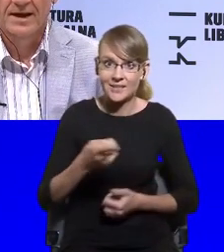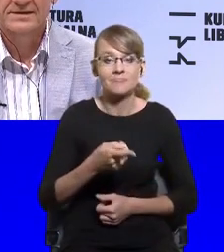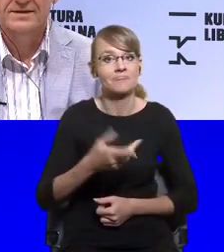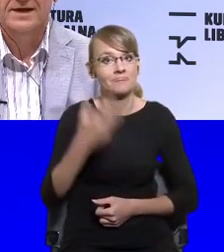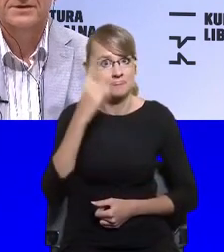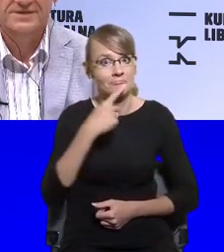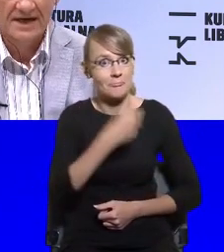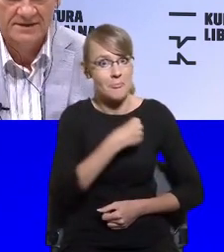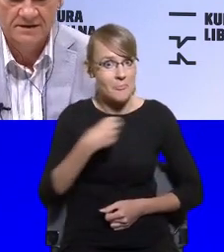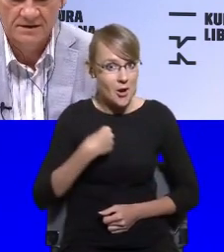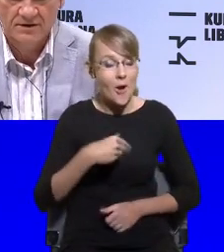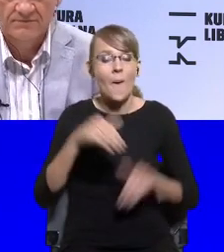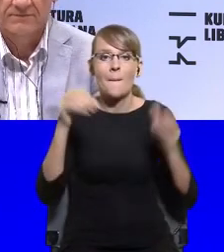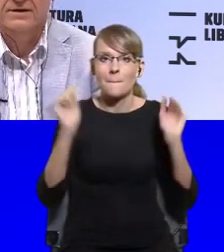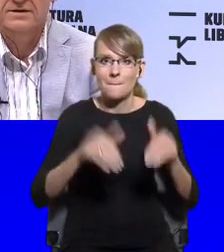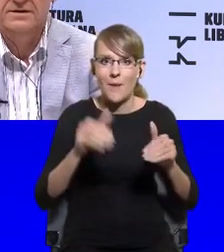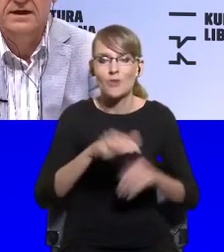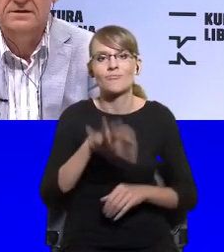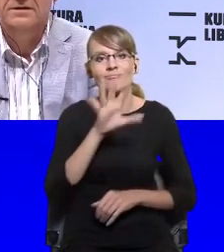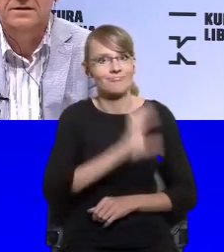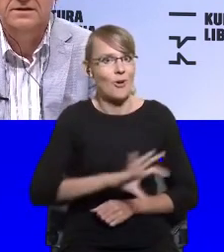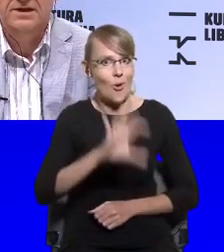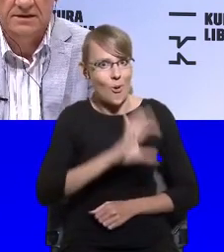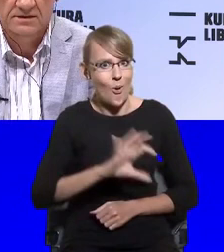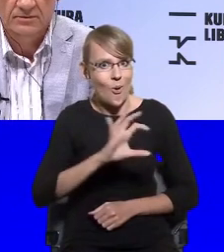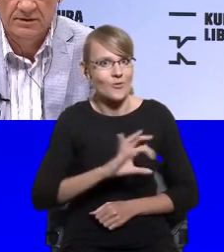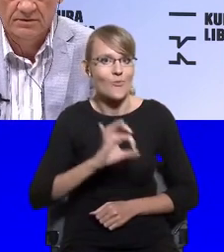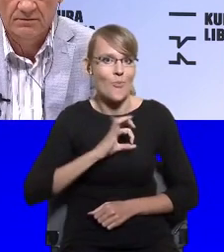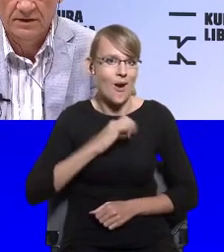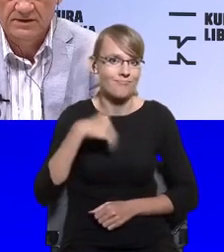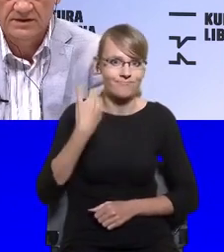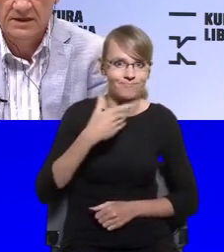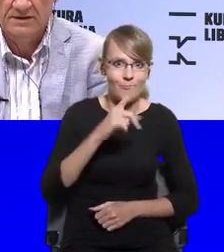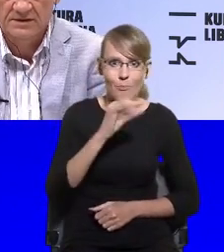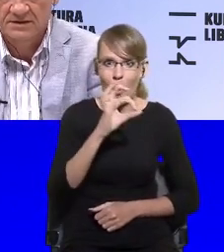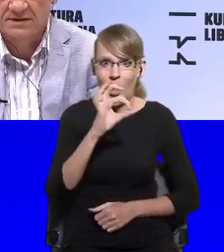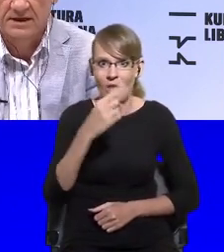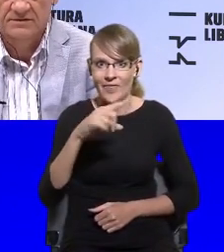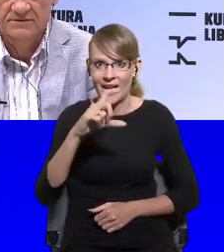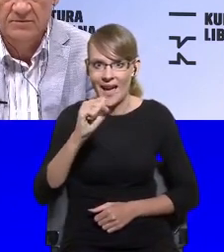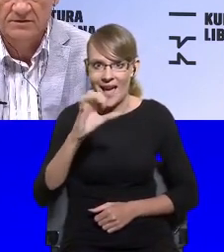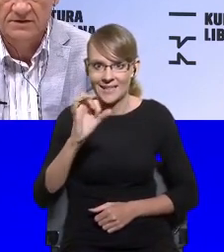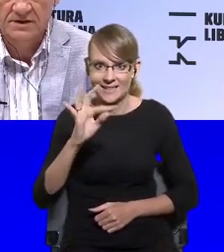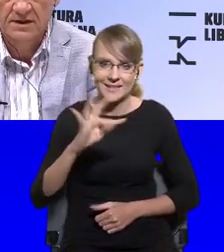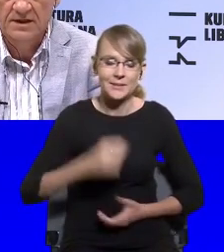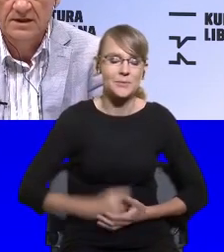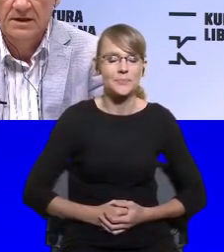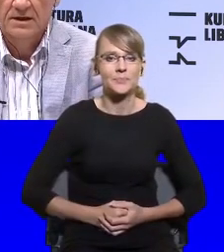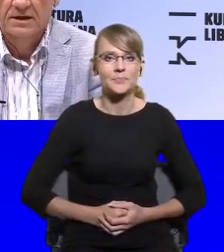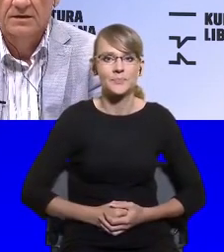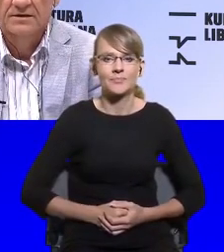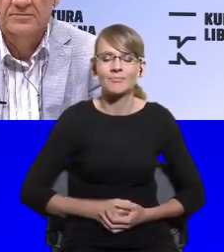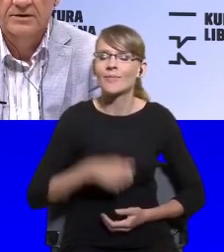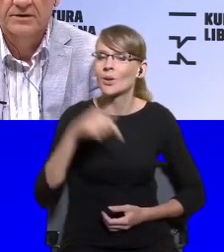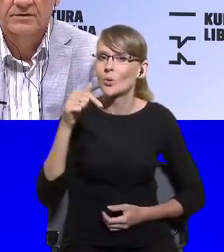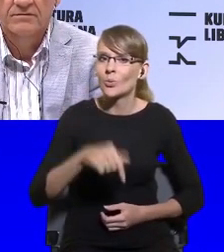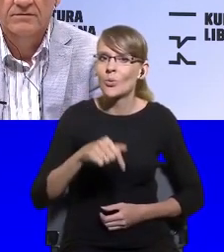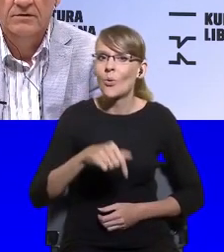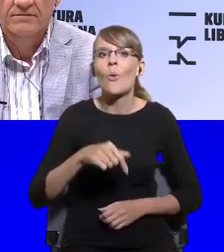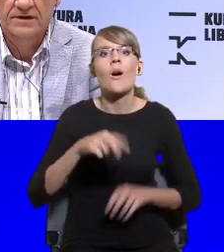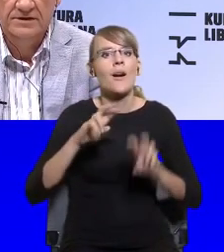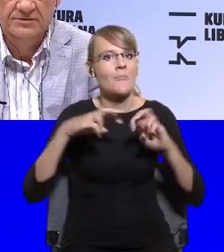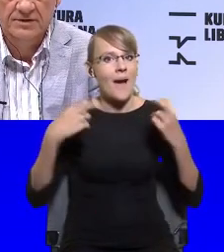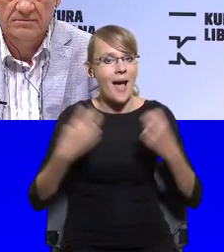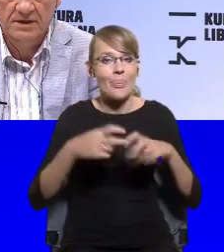As the title of our discussion suggests, we'll discuss the state of democracy in this period